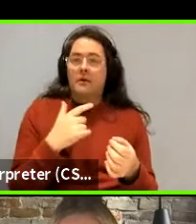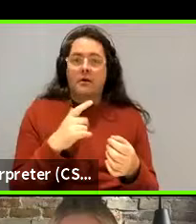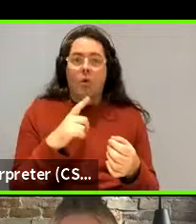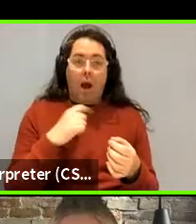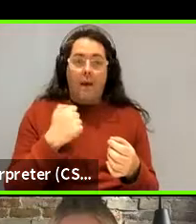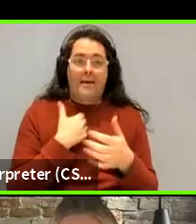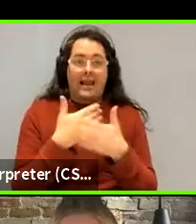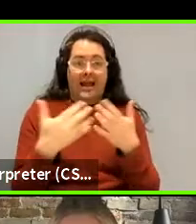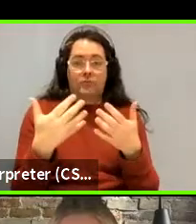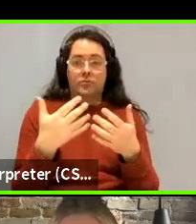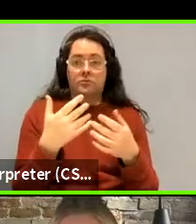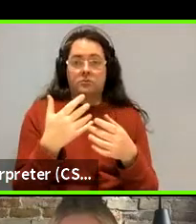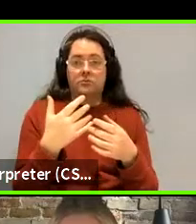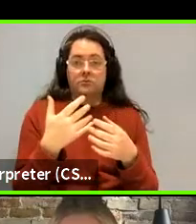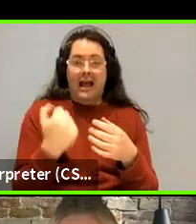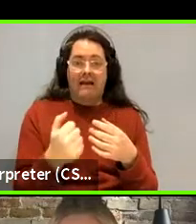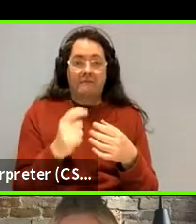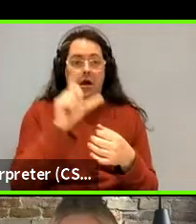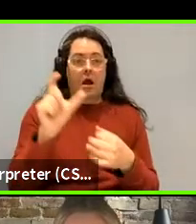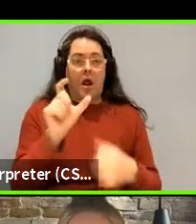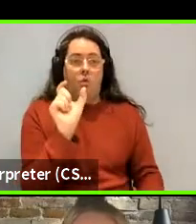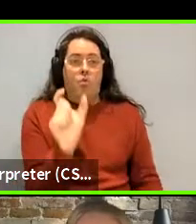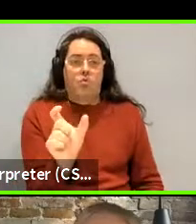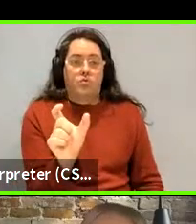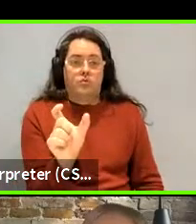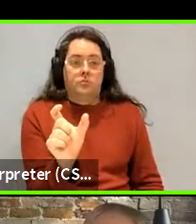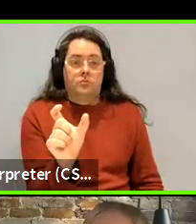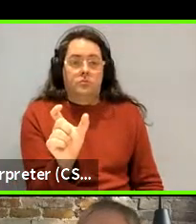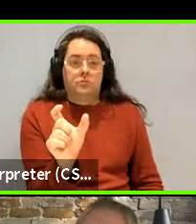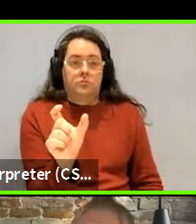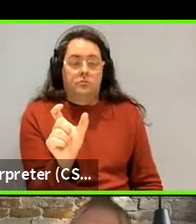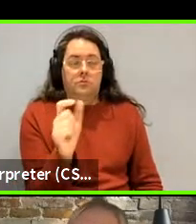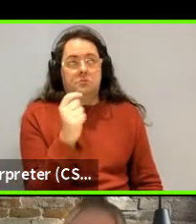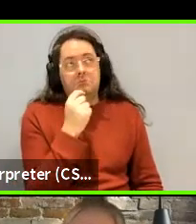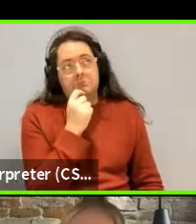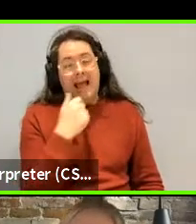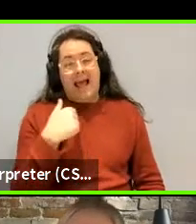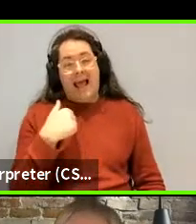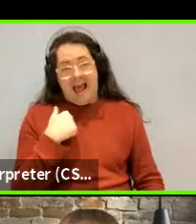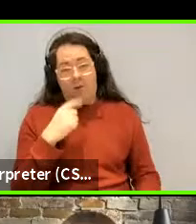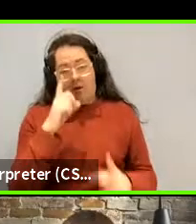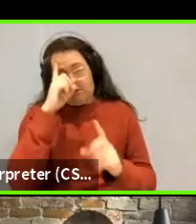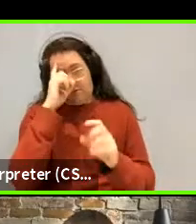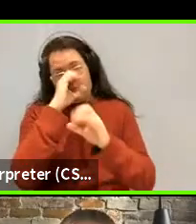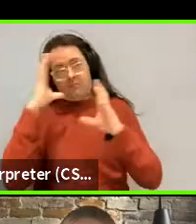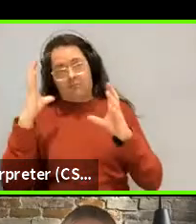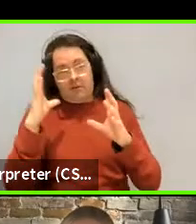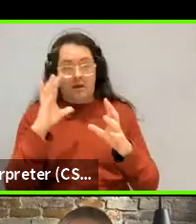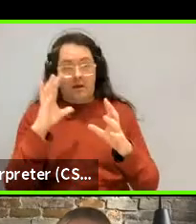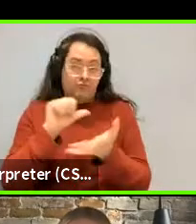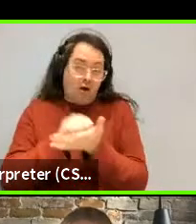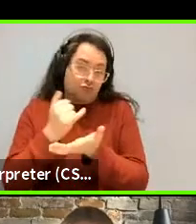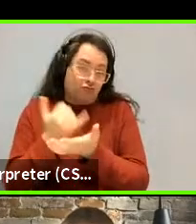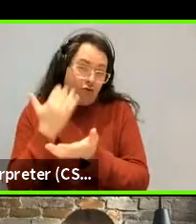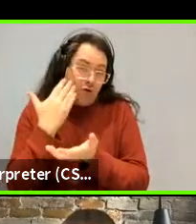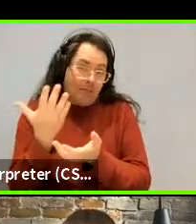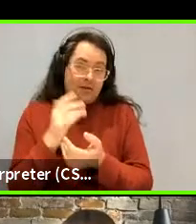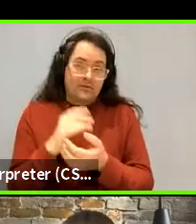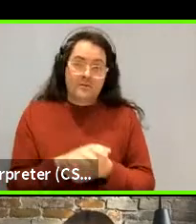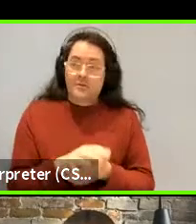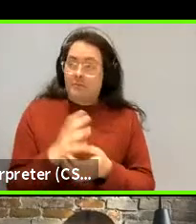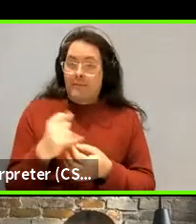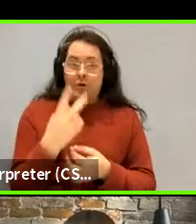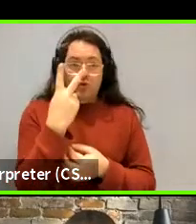I don't, I mean, it's the, our story, the story there, I don't know if it's right or not, is that it's got to do with when you have two